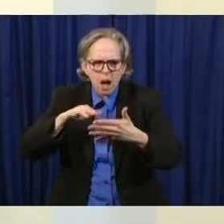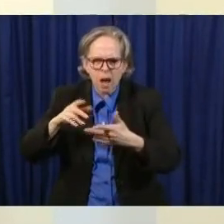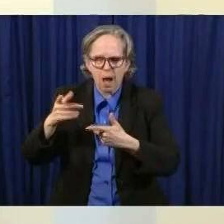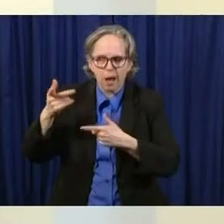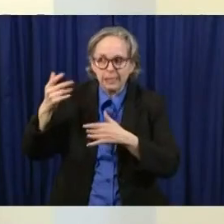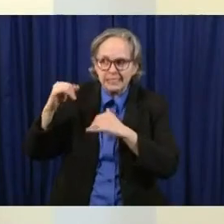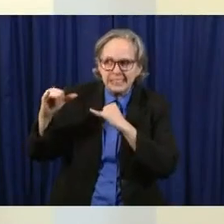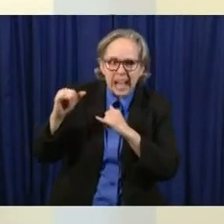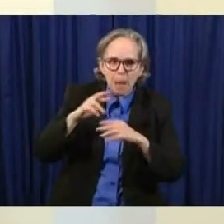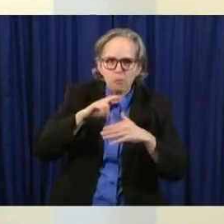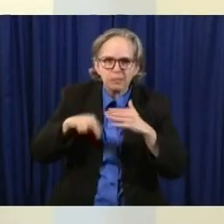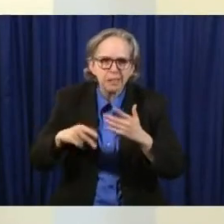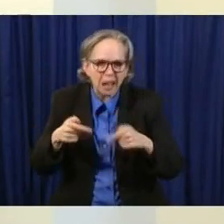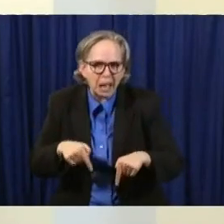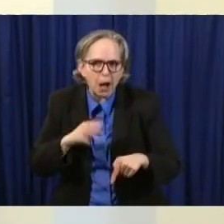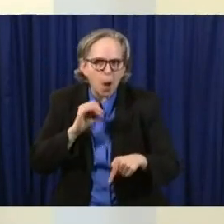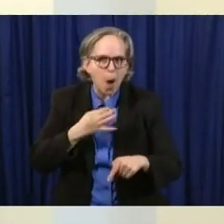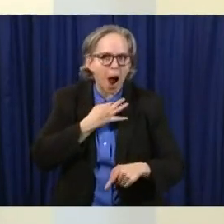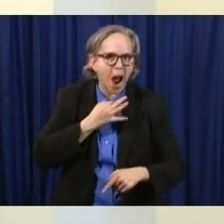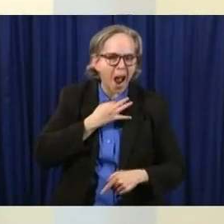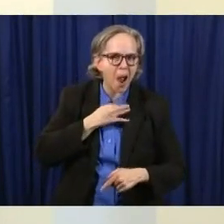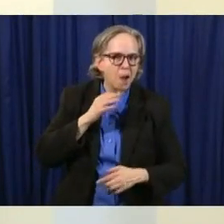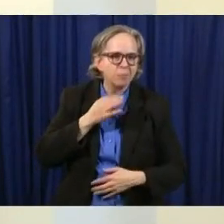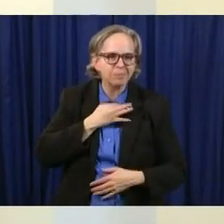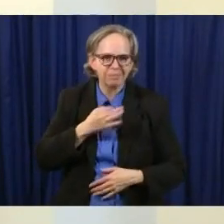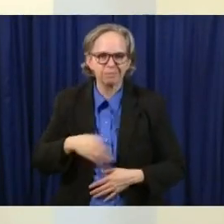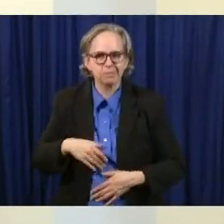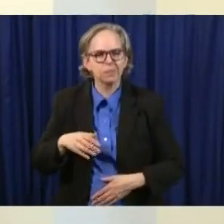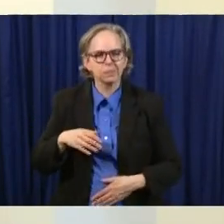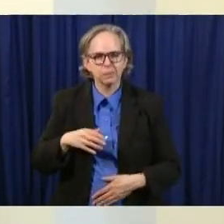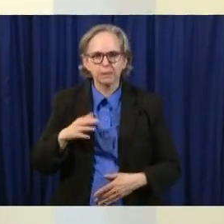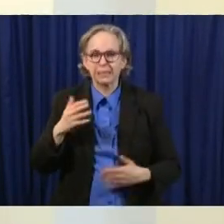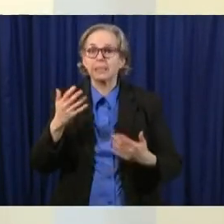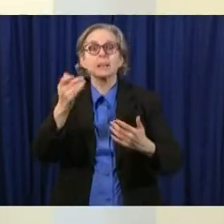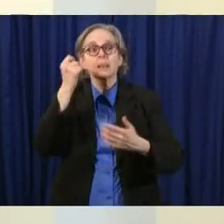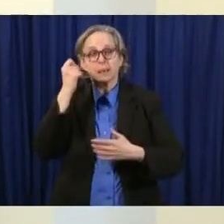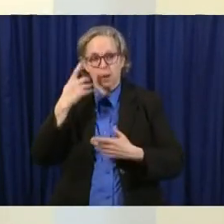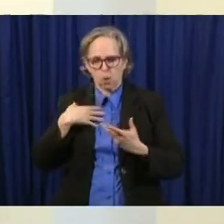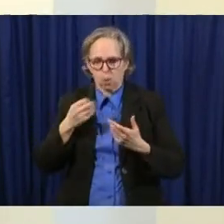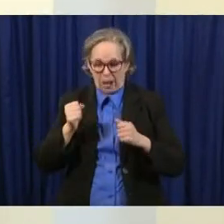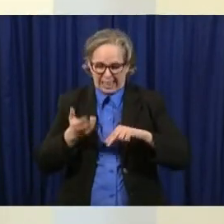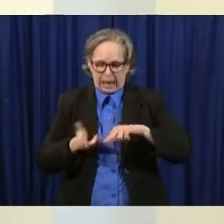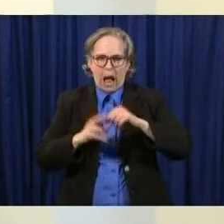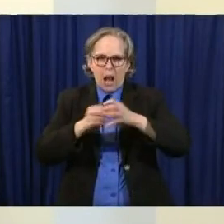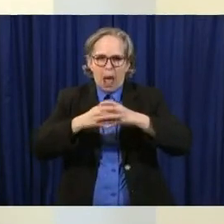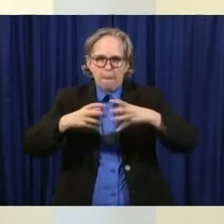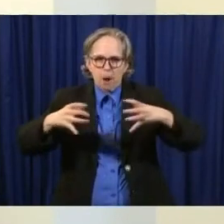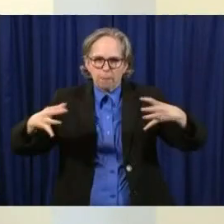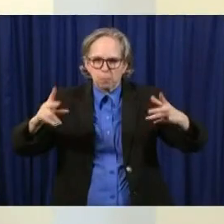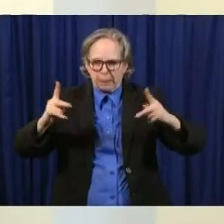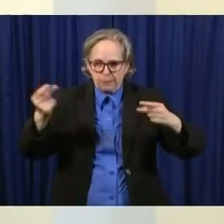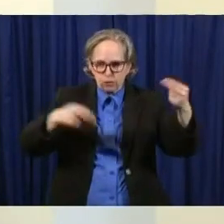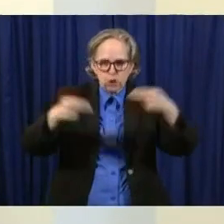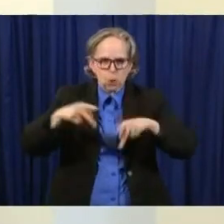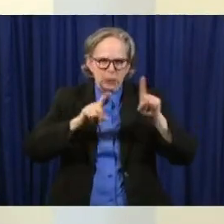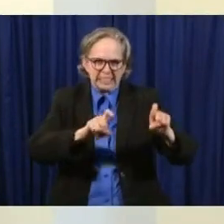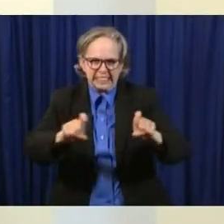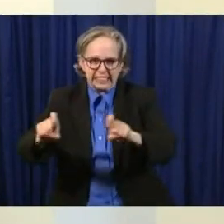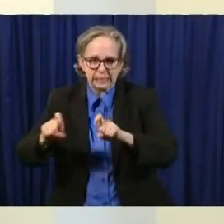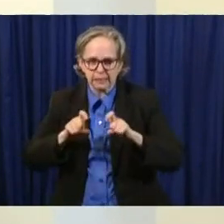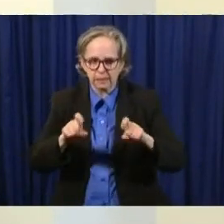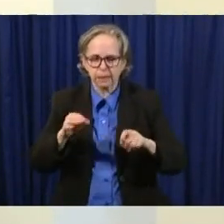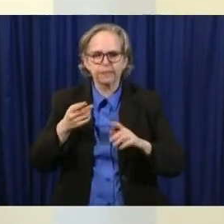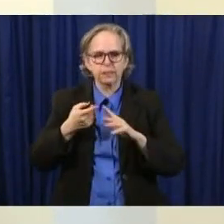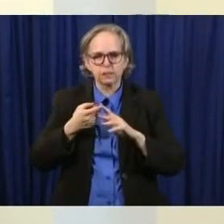ongoing we'll do larger and larger sample sizes over time but i feel very good about that and once you start it it takes about two to three weeks